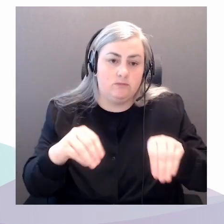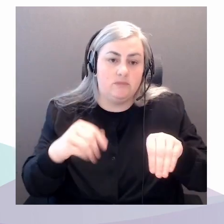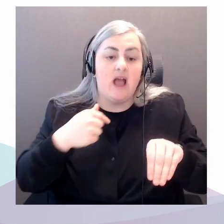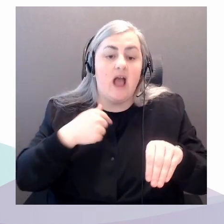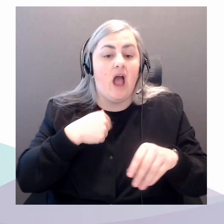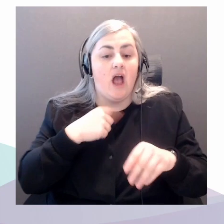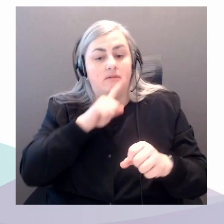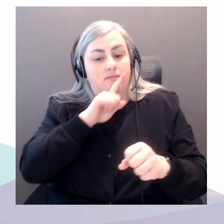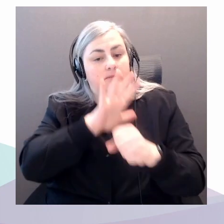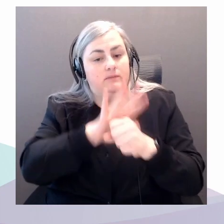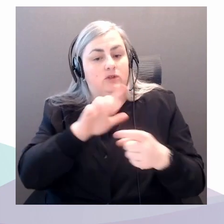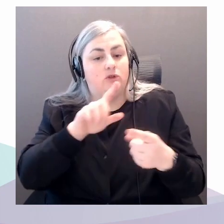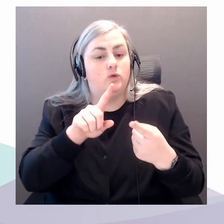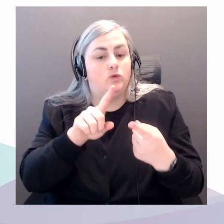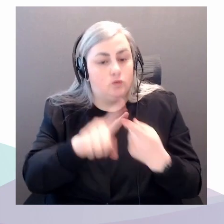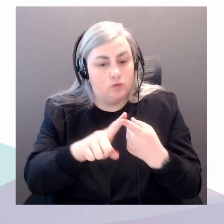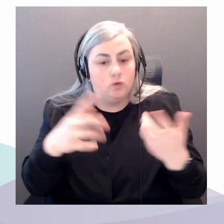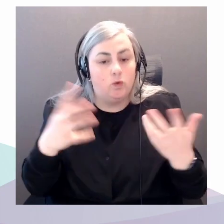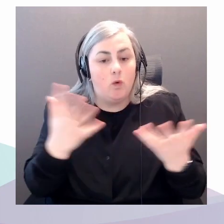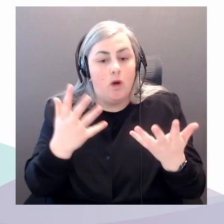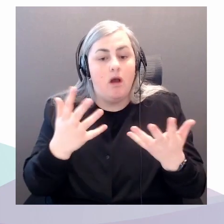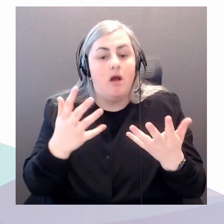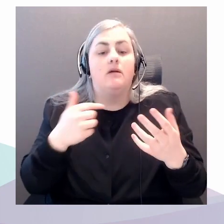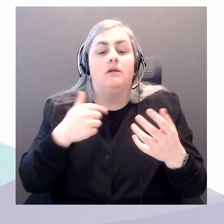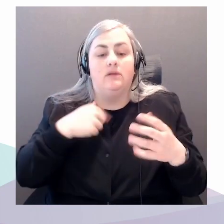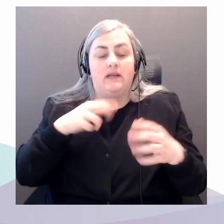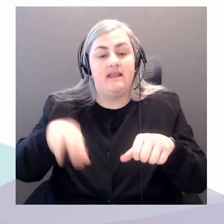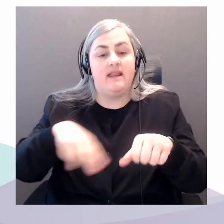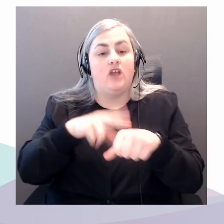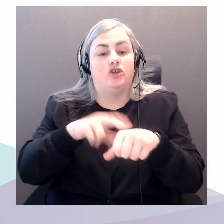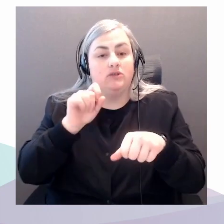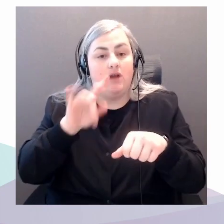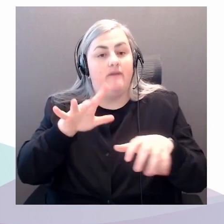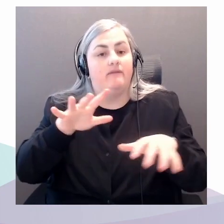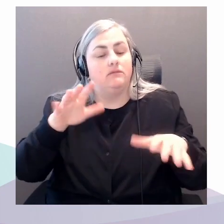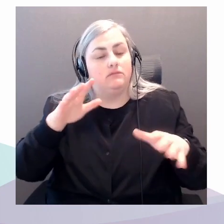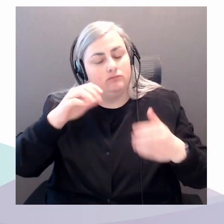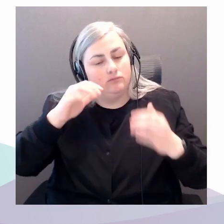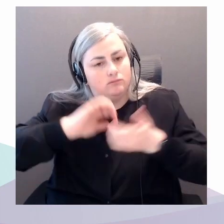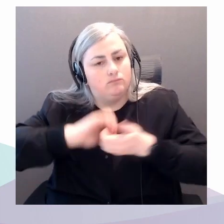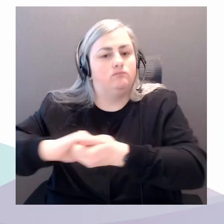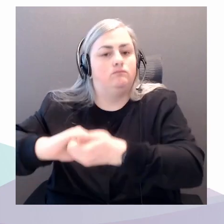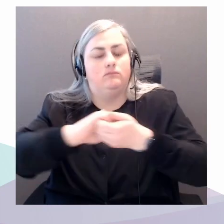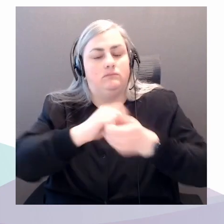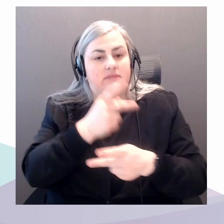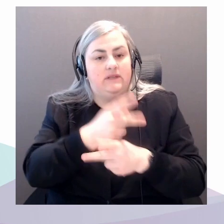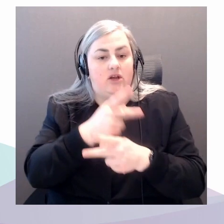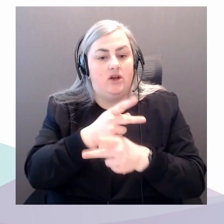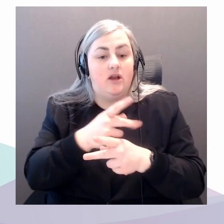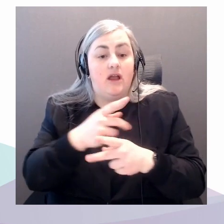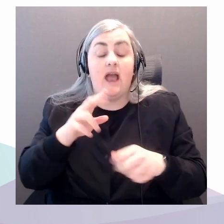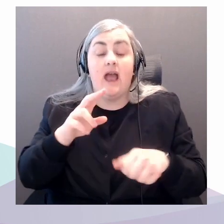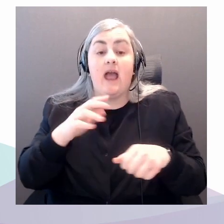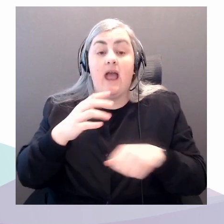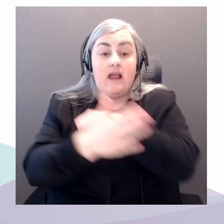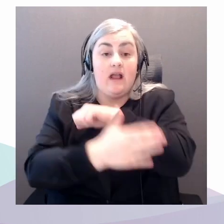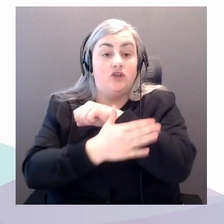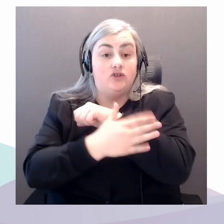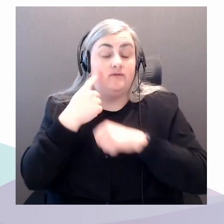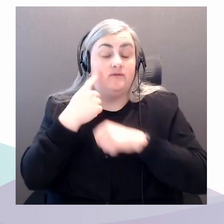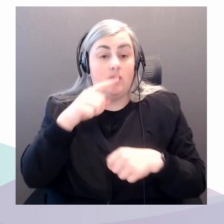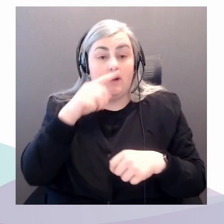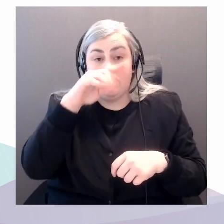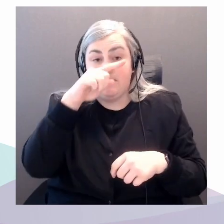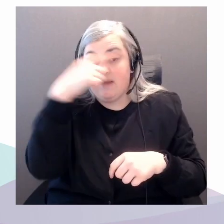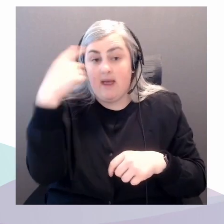recognize that a future for Black peoples is not possible without a future for Indigenous peoples by whose